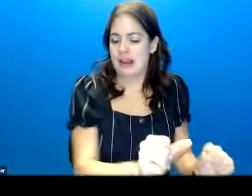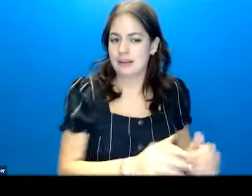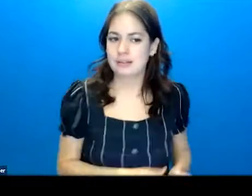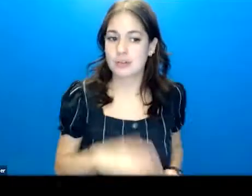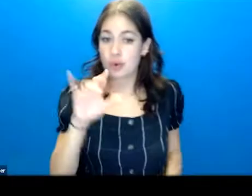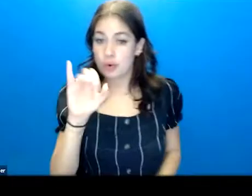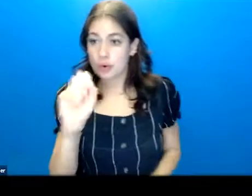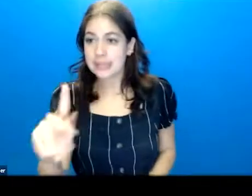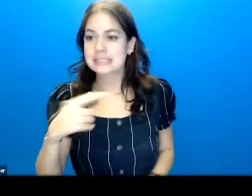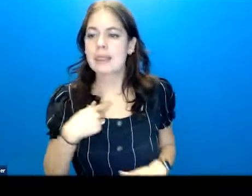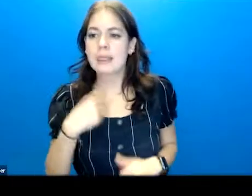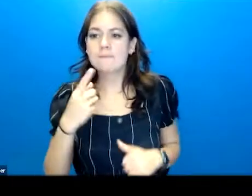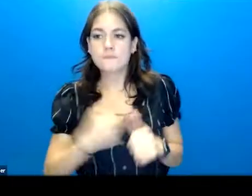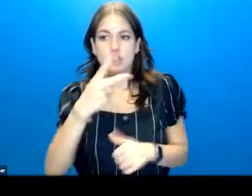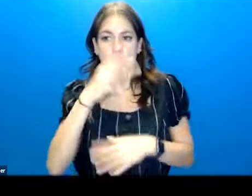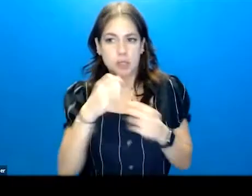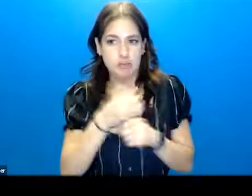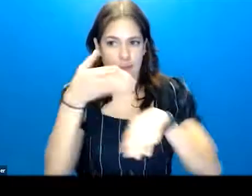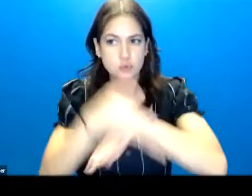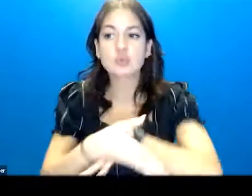risk in the first two years.